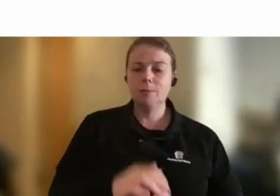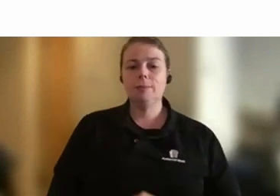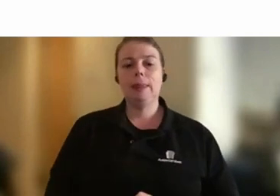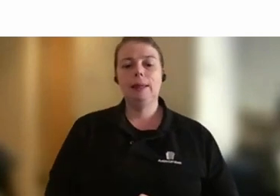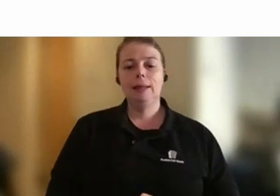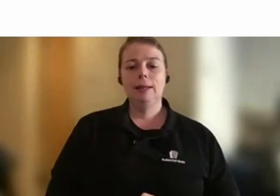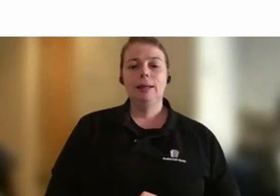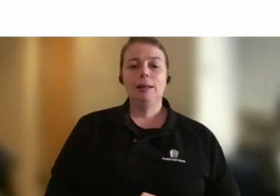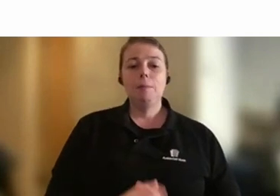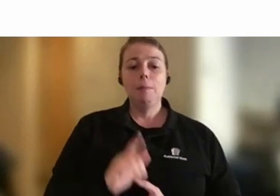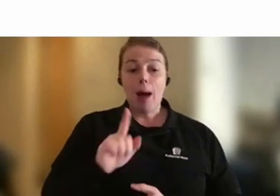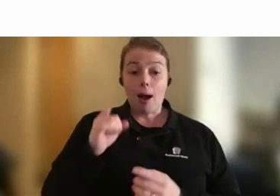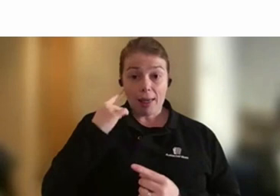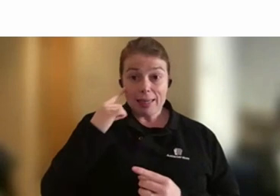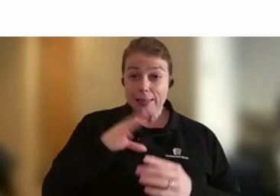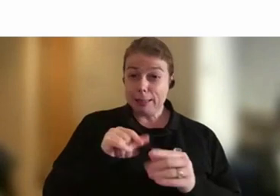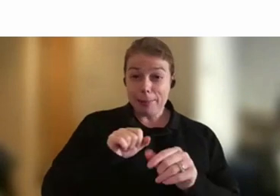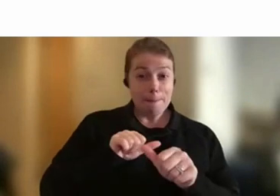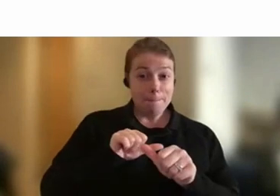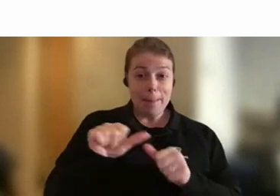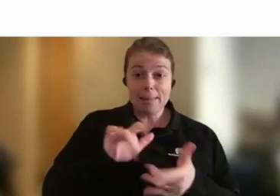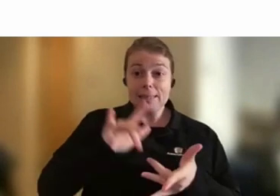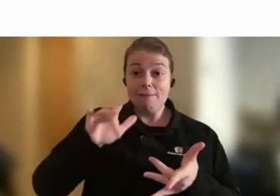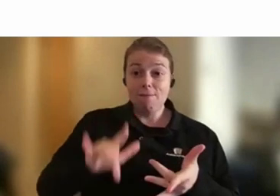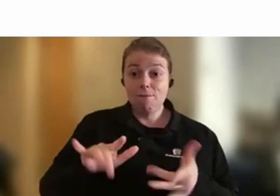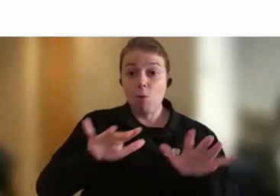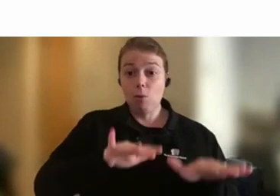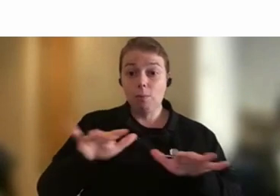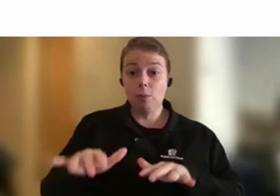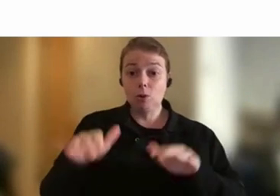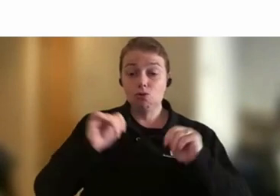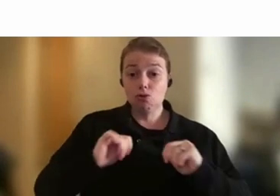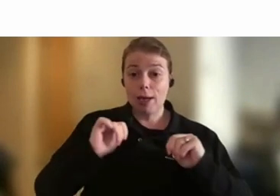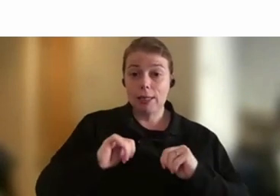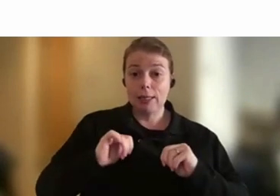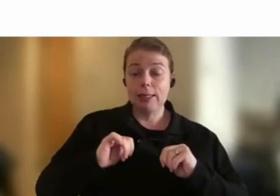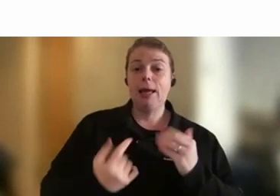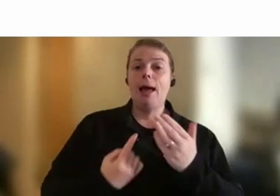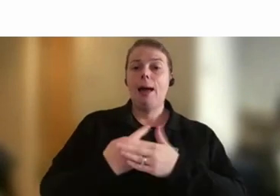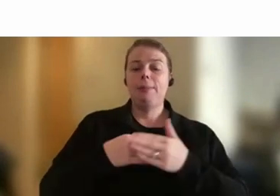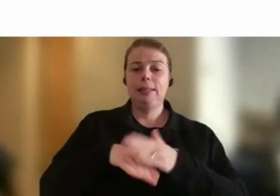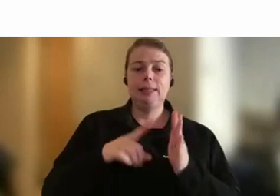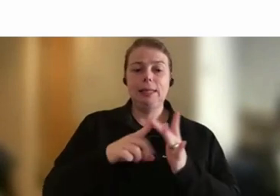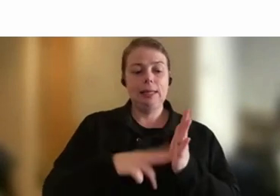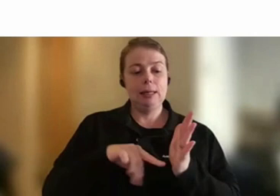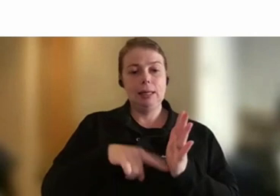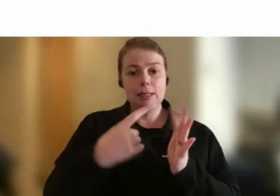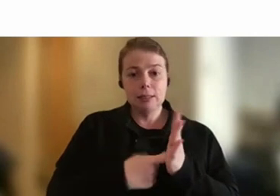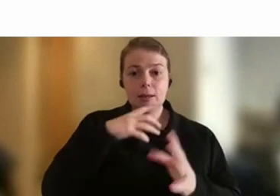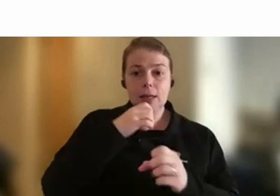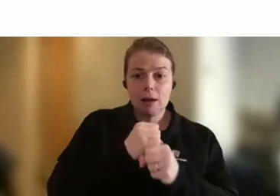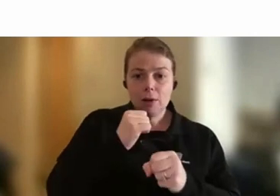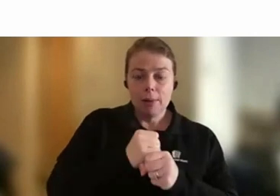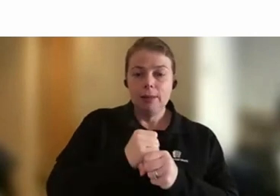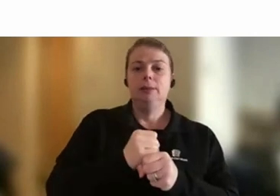greatest informal training I've ever had was a lot of the work I did in intergovernmental relations. So working with the Commonwealth, working with the states,